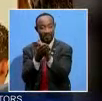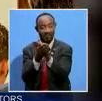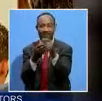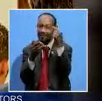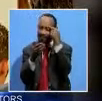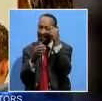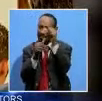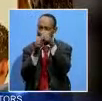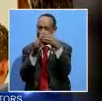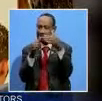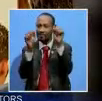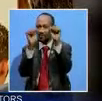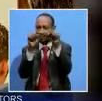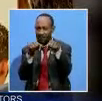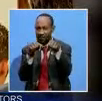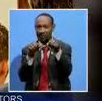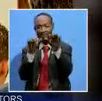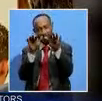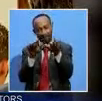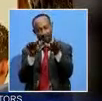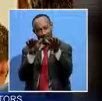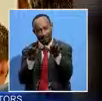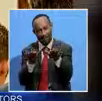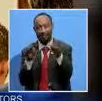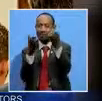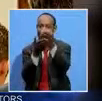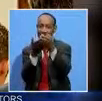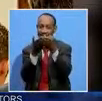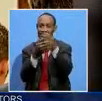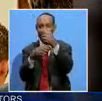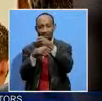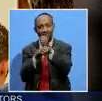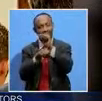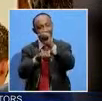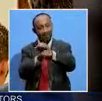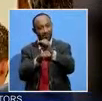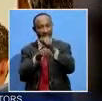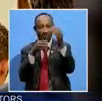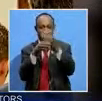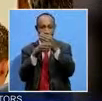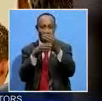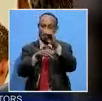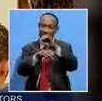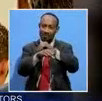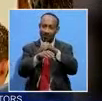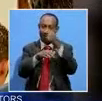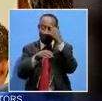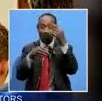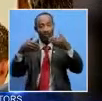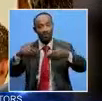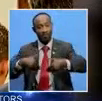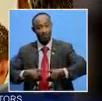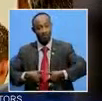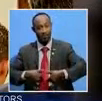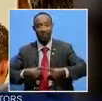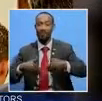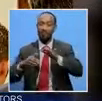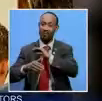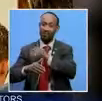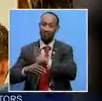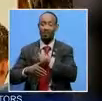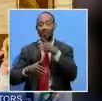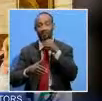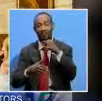everything possible to stabilize the economy, create jobs and business opportunities for the youth, women and